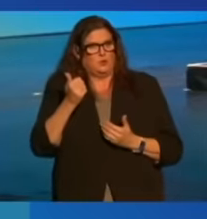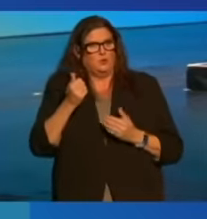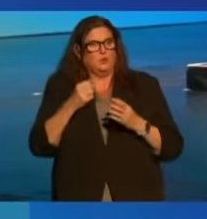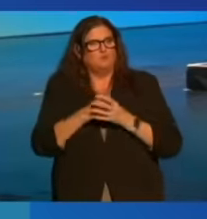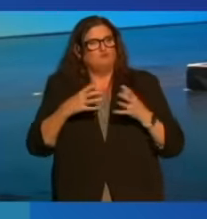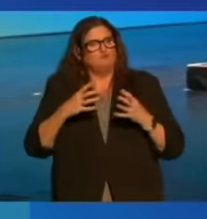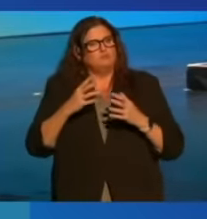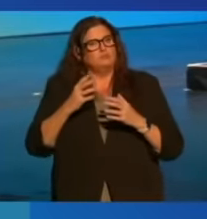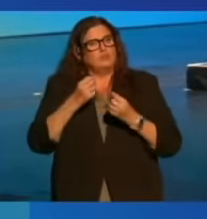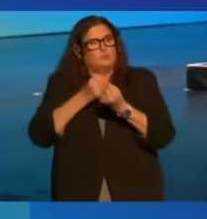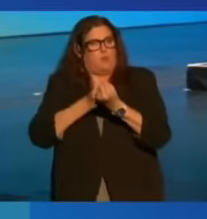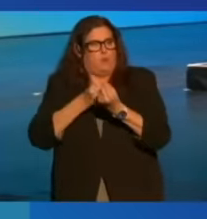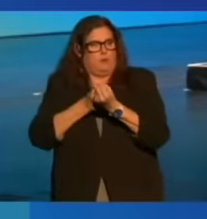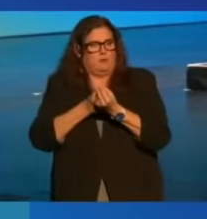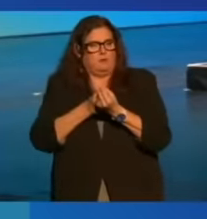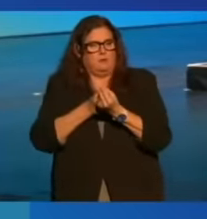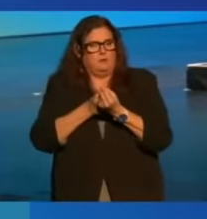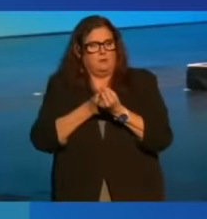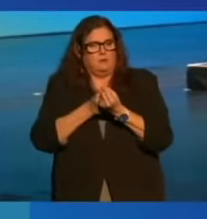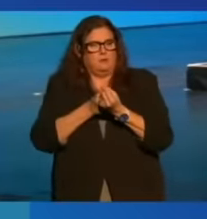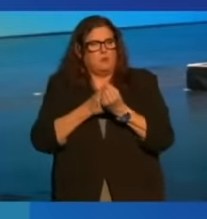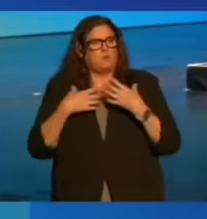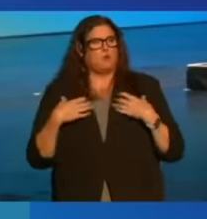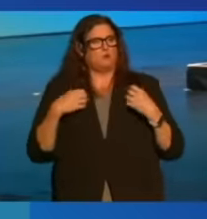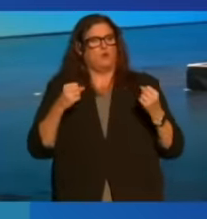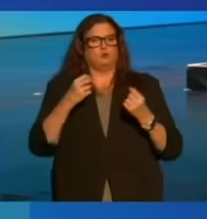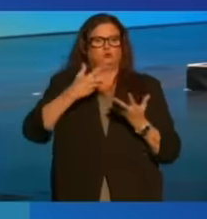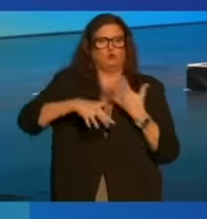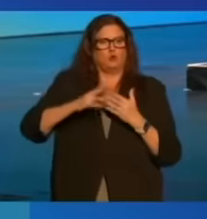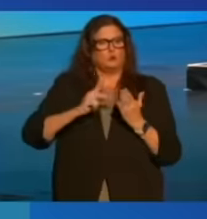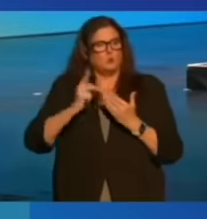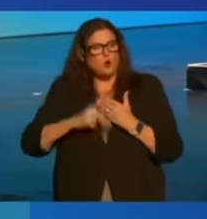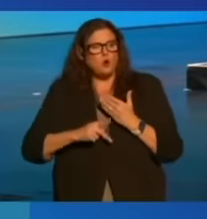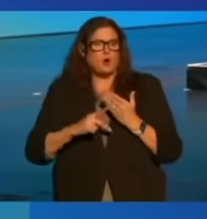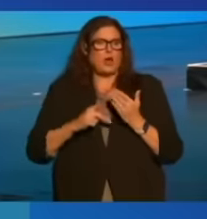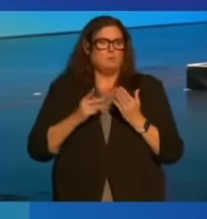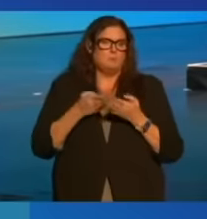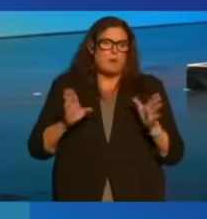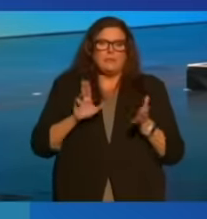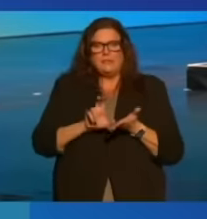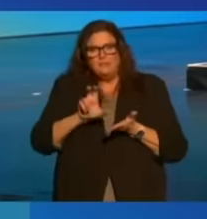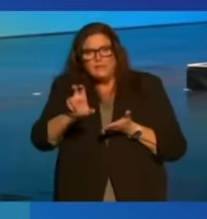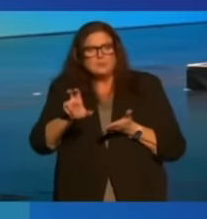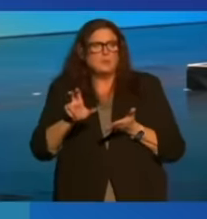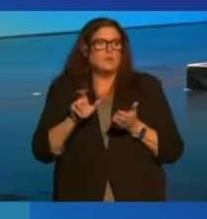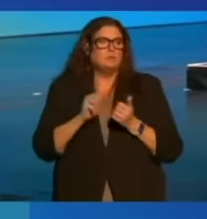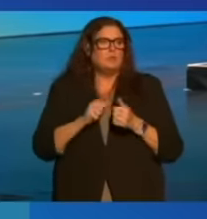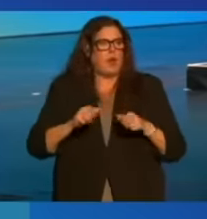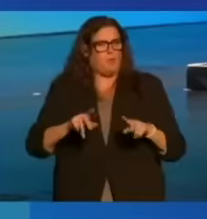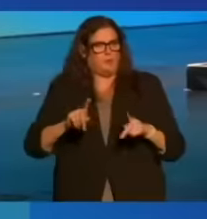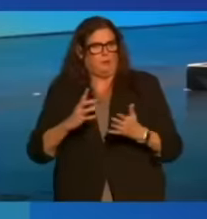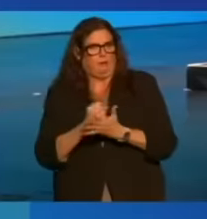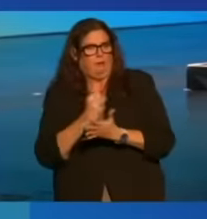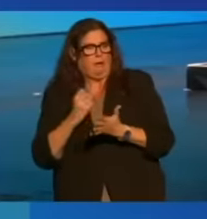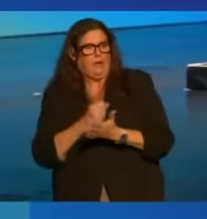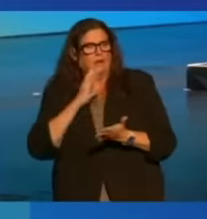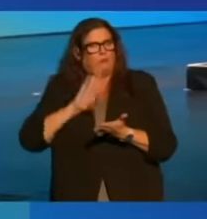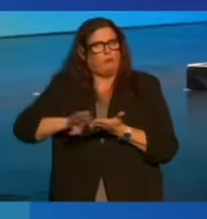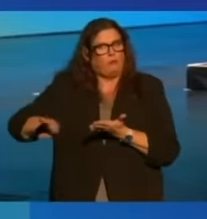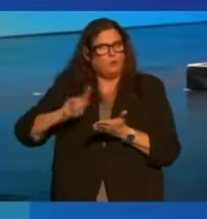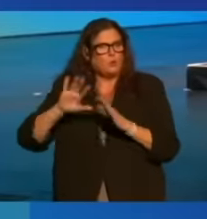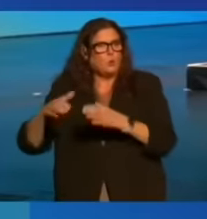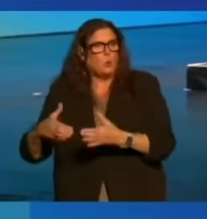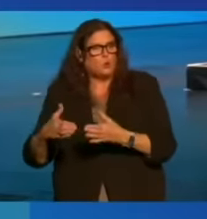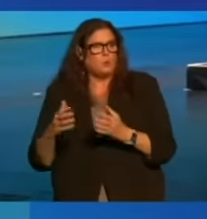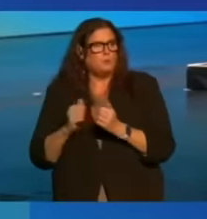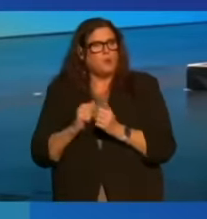build support for more robust social programs and more public investment and more opportunity for marginalized groups